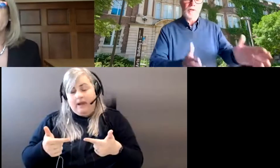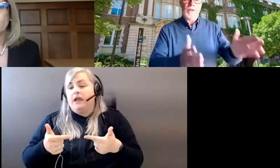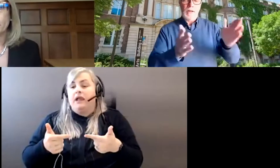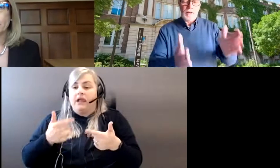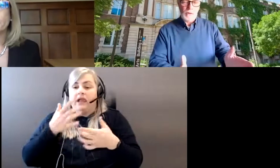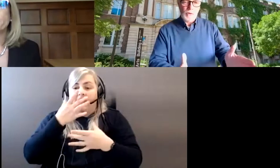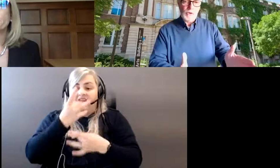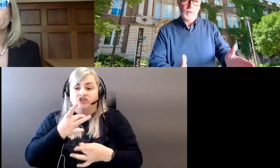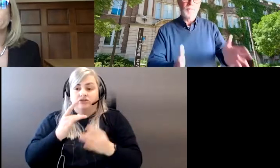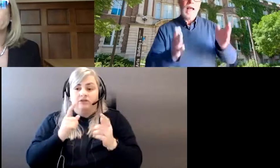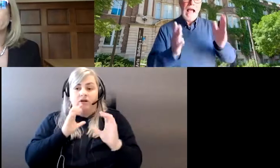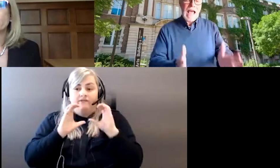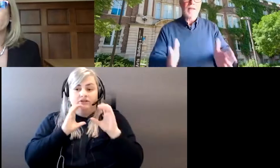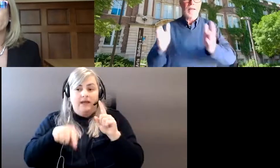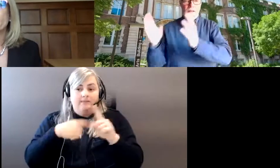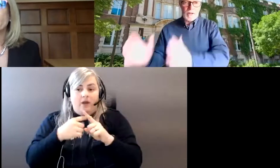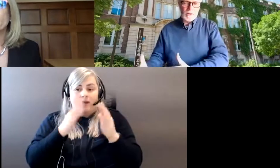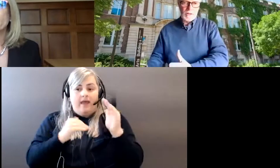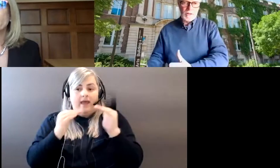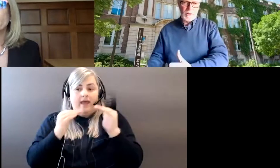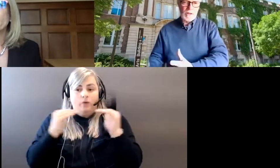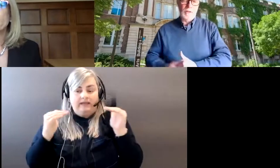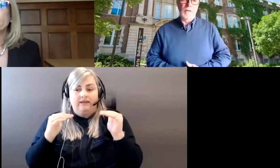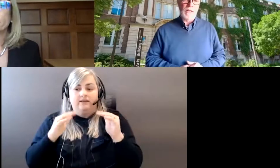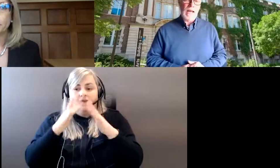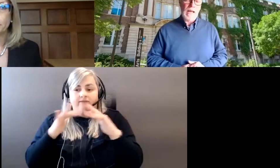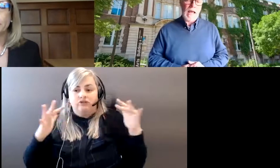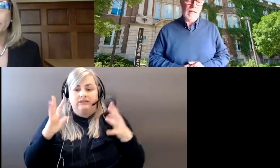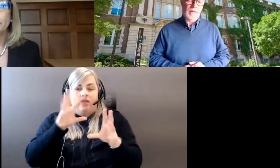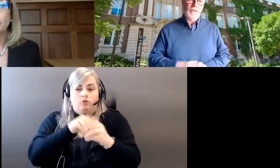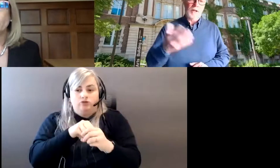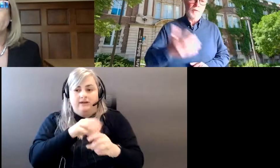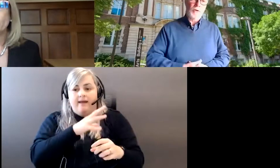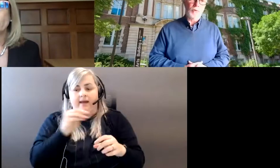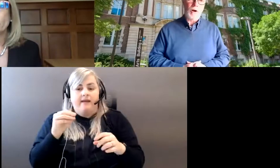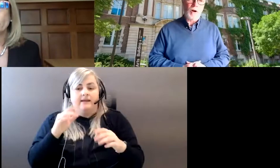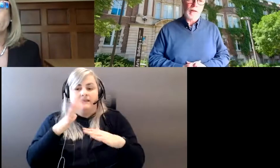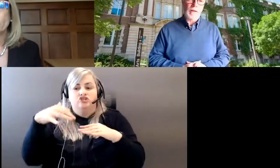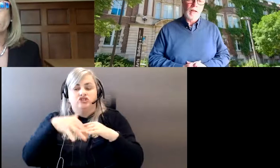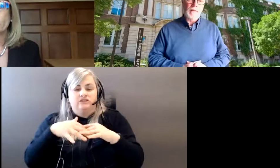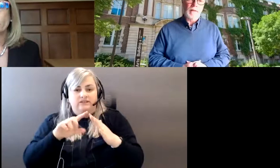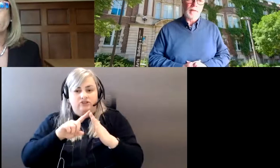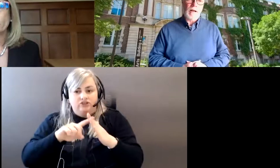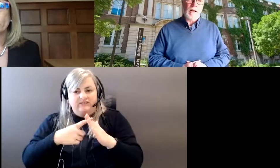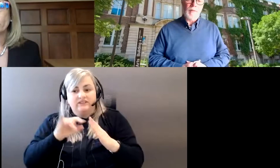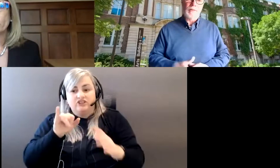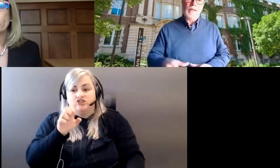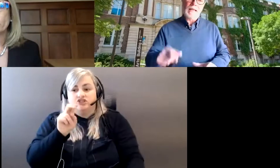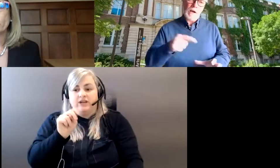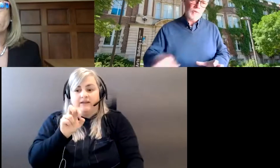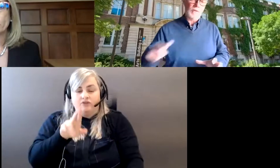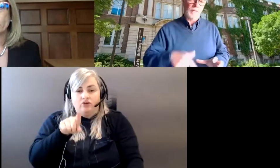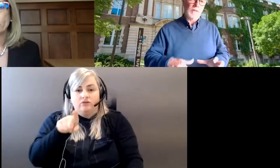diversity, and inclusion and indigenous initiatives. And, and Jennifer, you'll recall that, that, um, at the